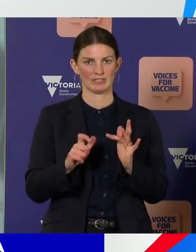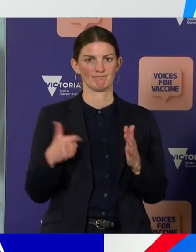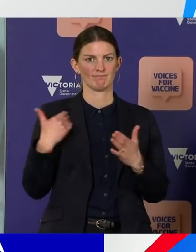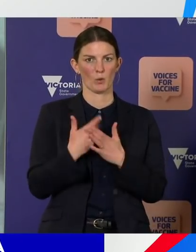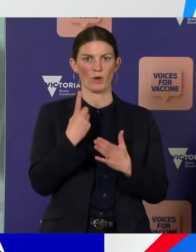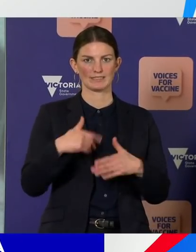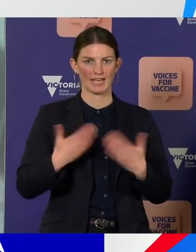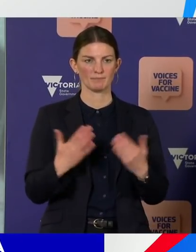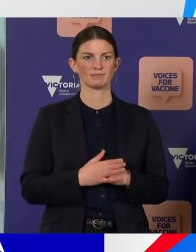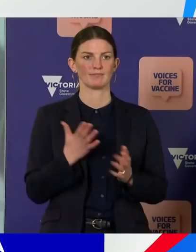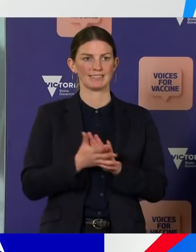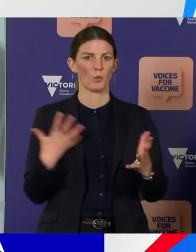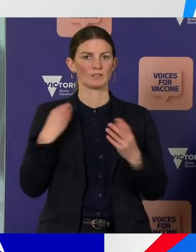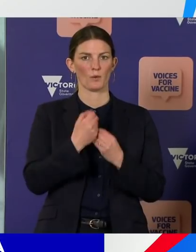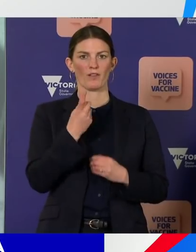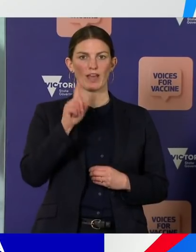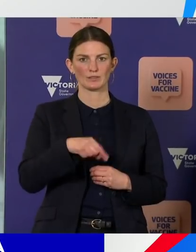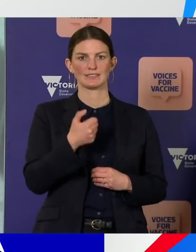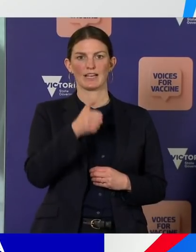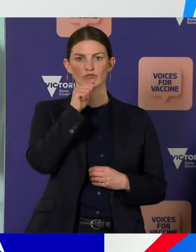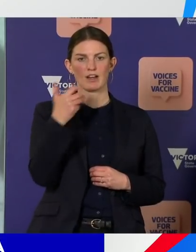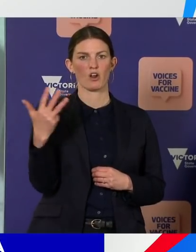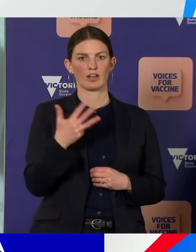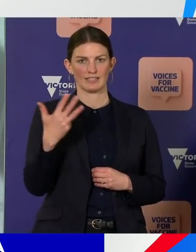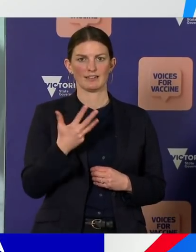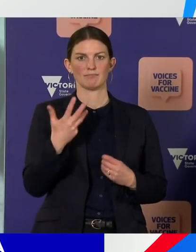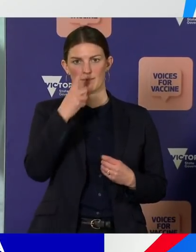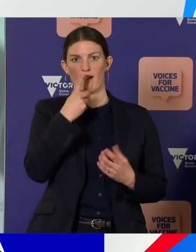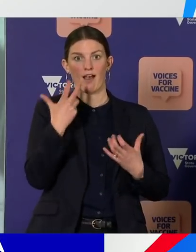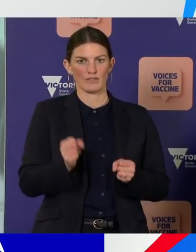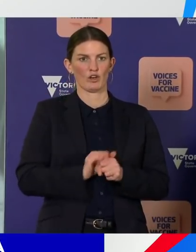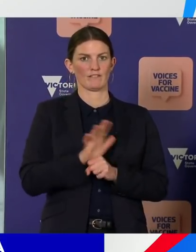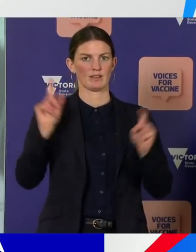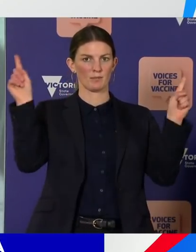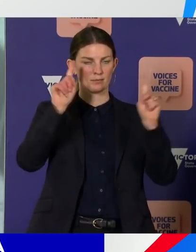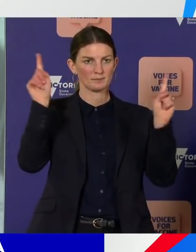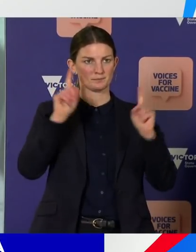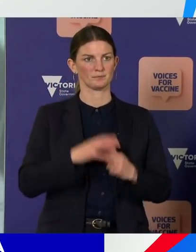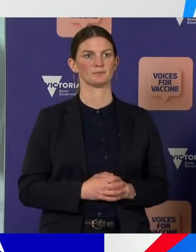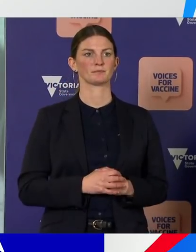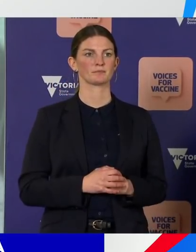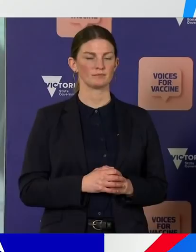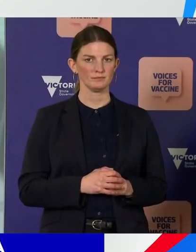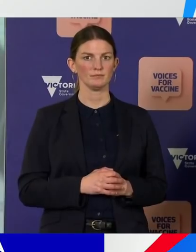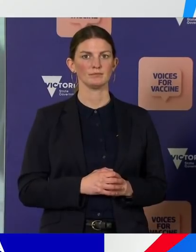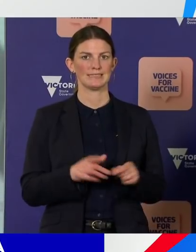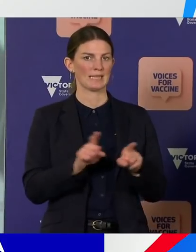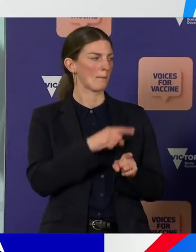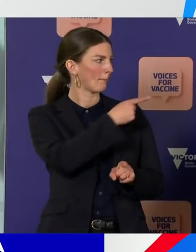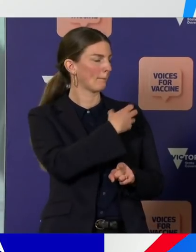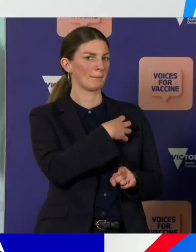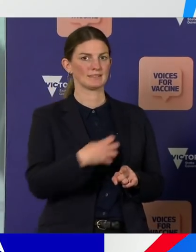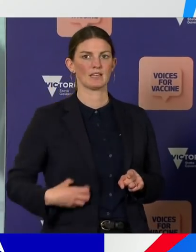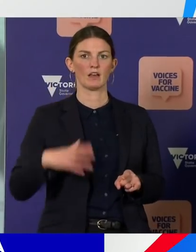takes us to 1,619 active cases of COVID in a community at this point in time. As the Minister has said, this is a